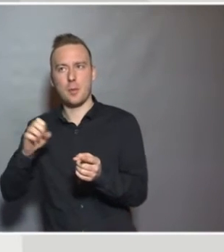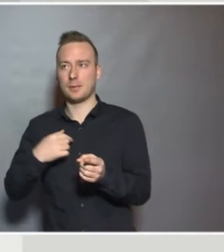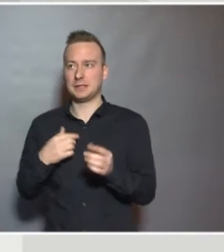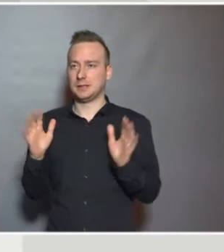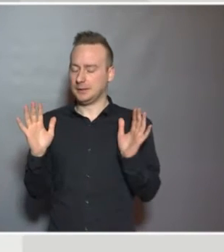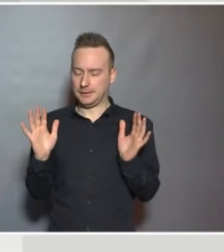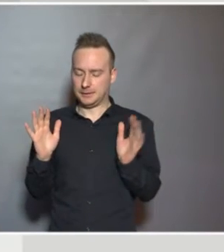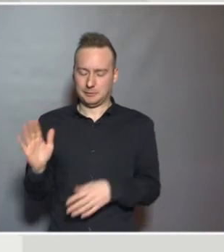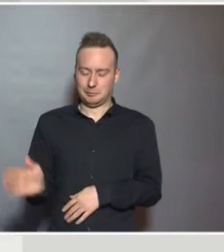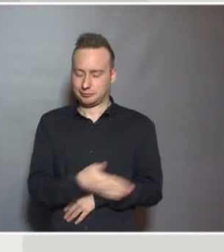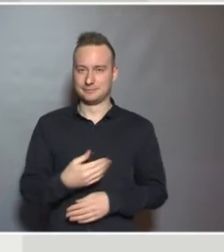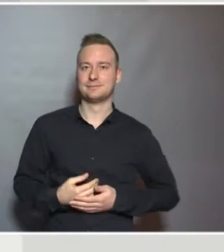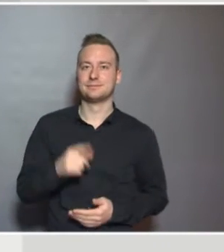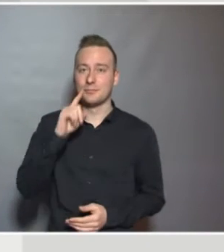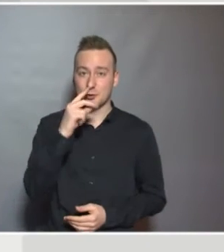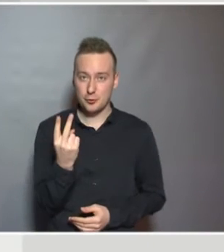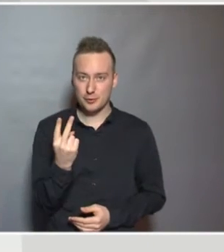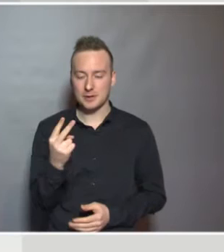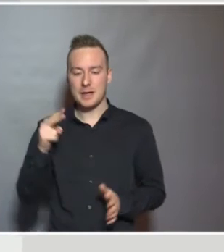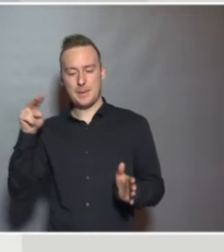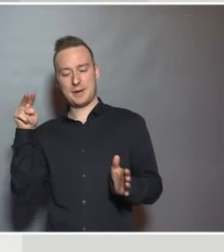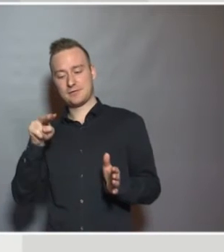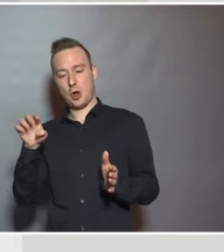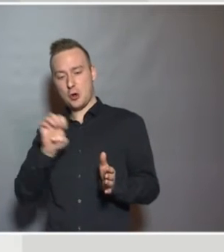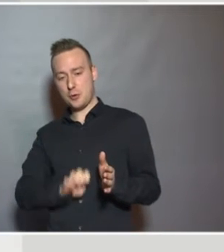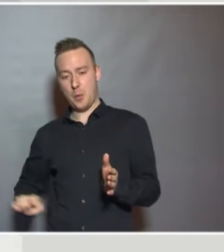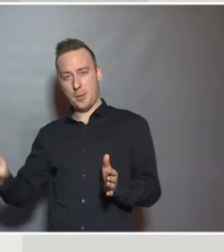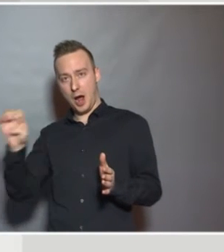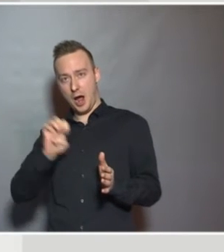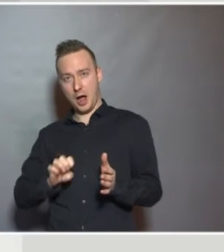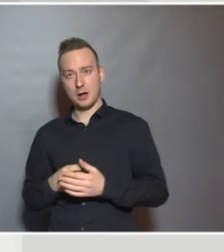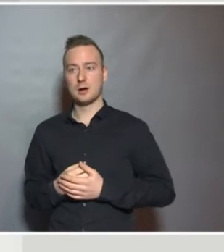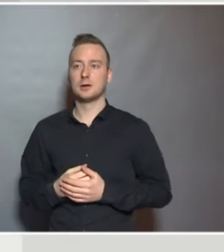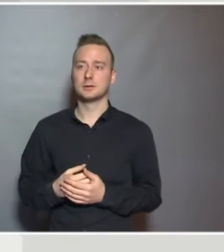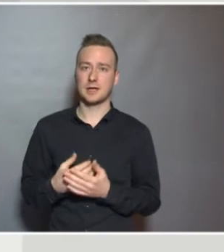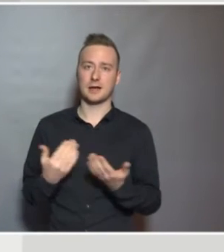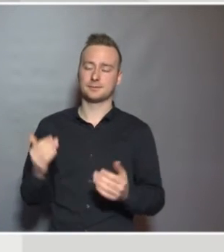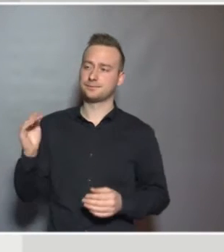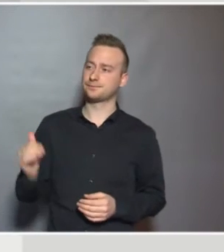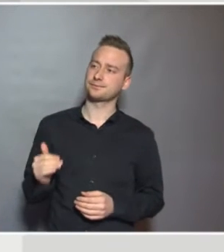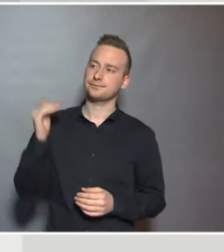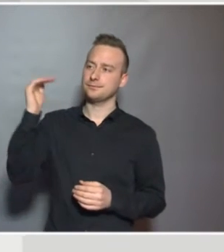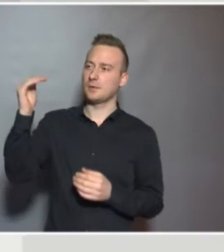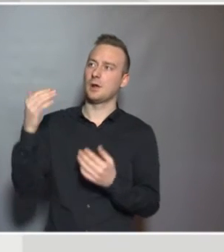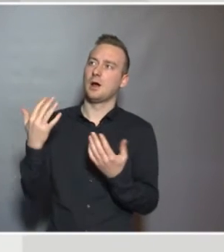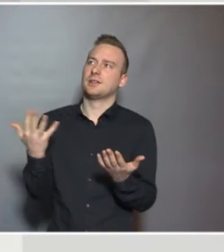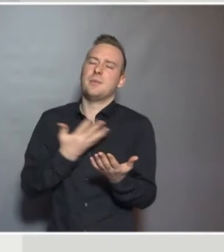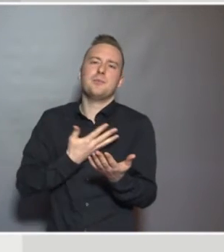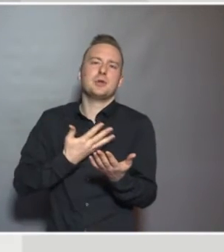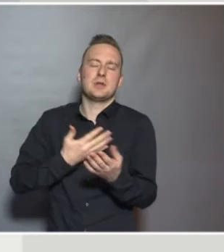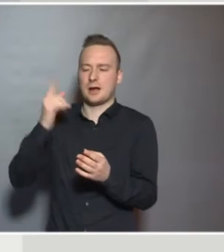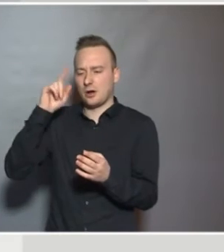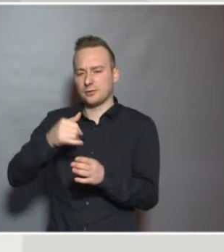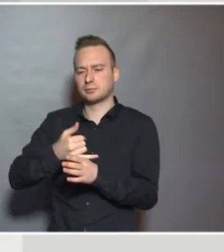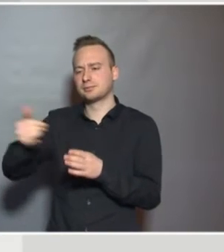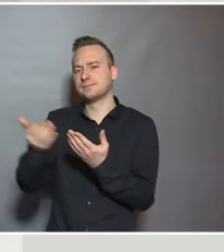Secondly, a glance from Europe is actually quite a tall order. There's such a lot I could be telling